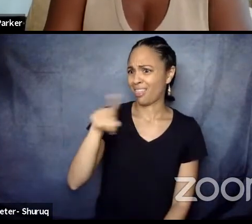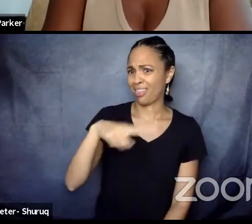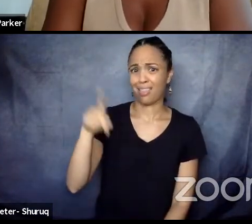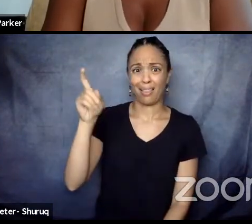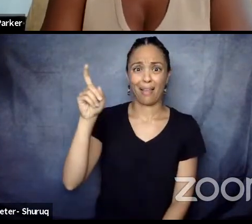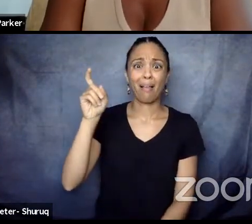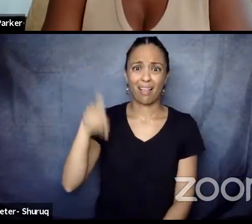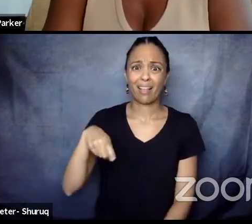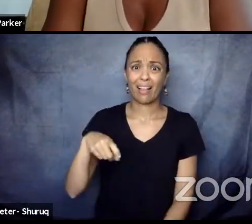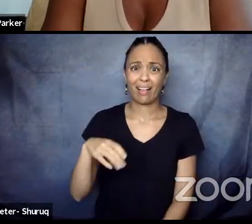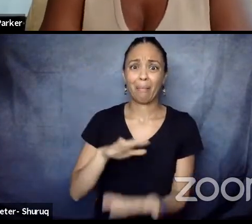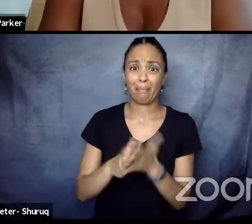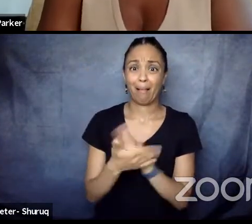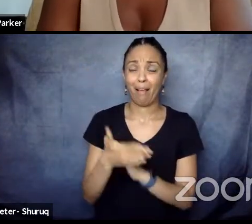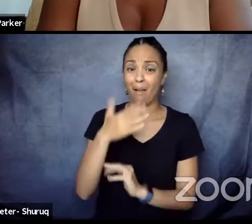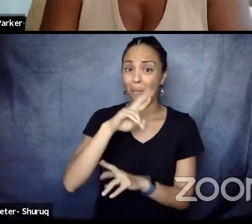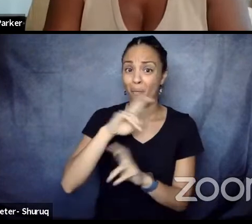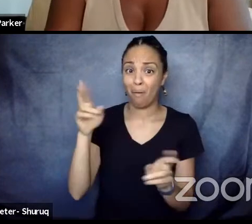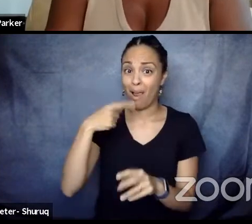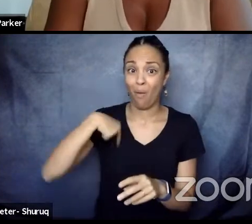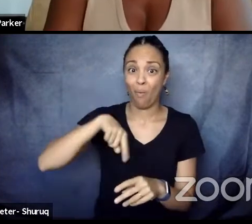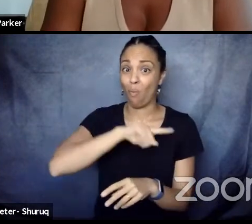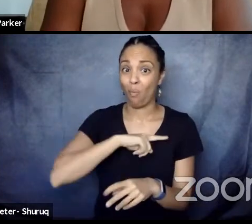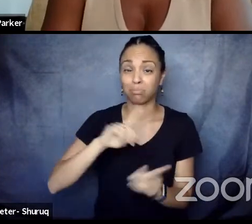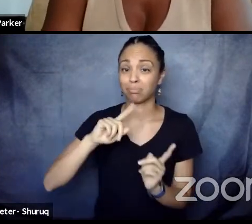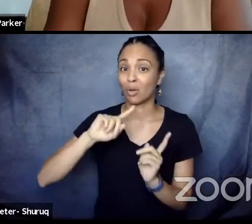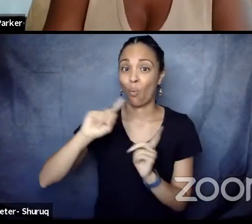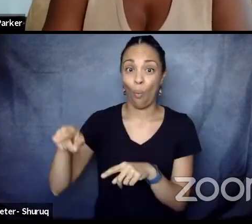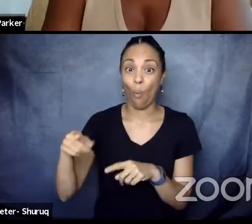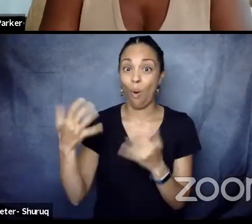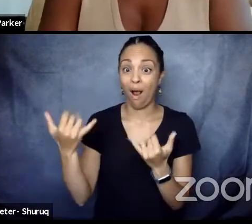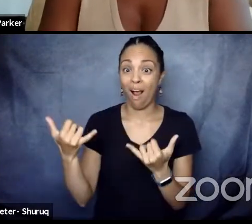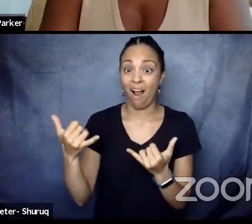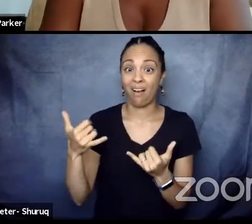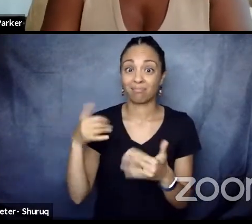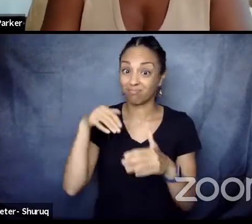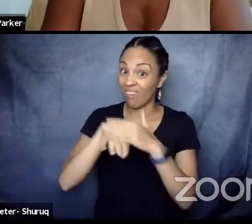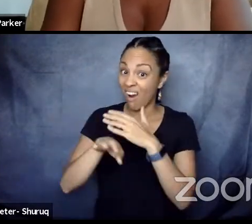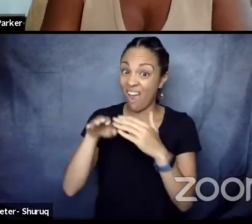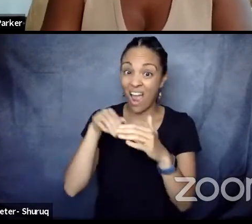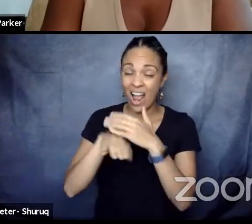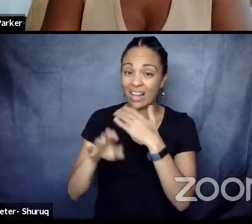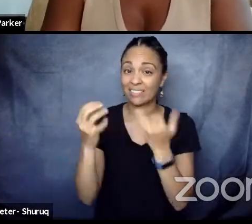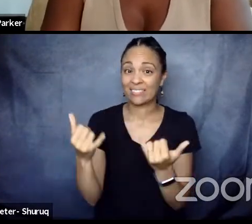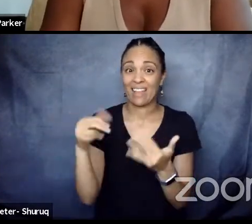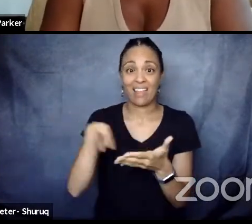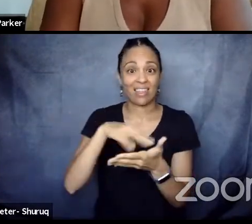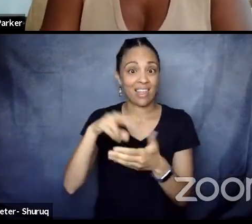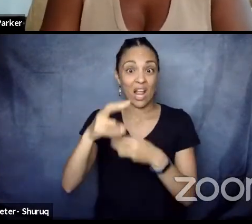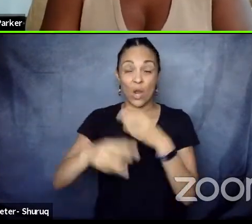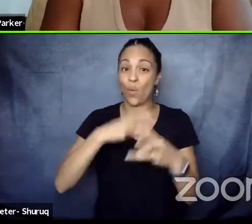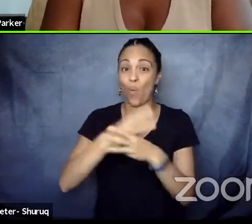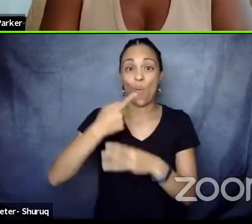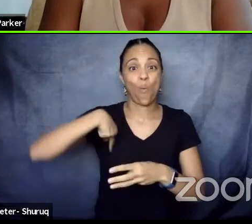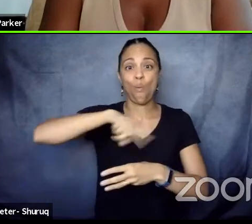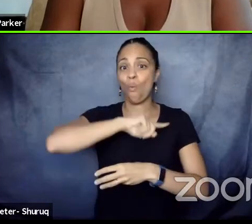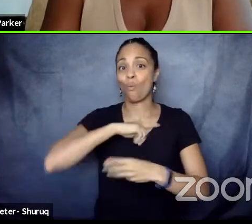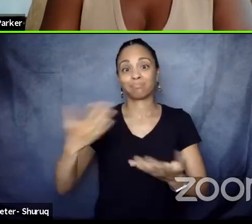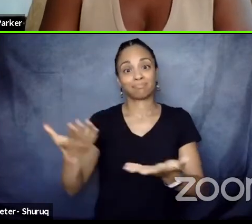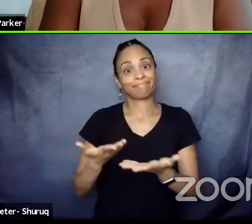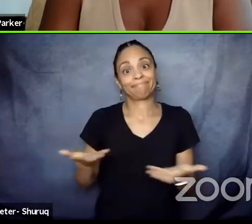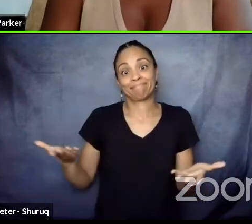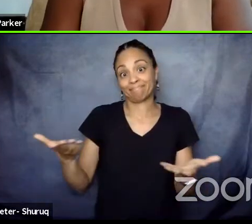still come in. So I don't care if you're ready or not ready. I'm here. Yes, here. We are here. Here.